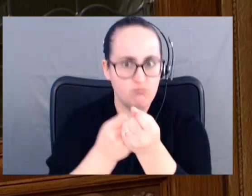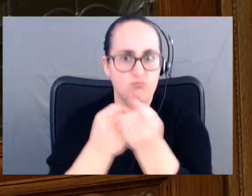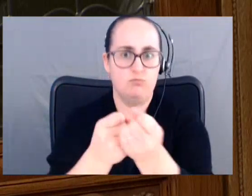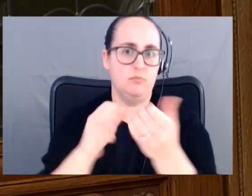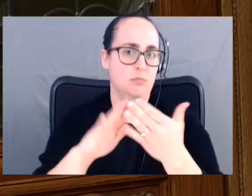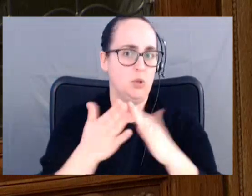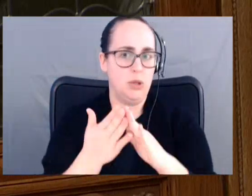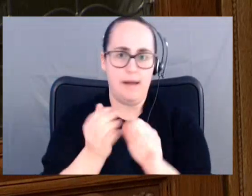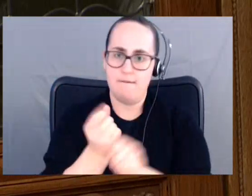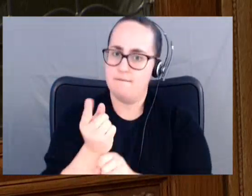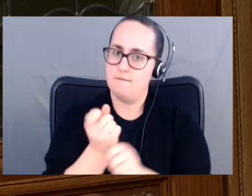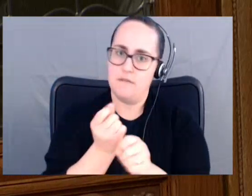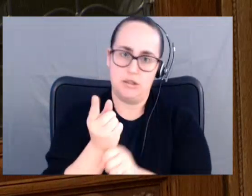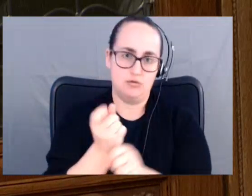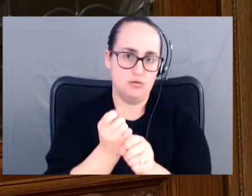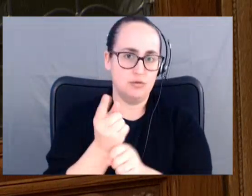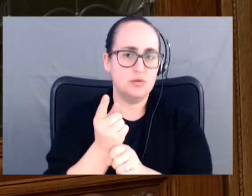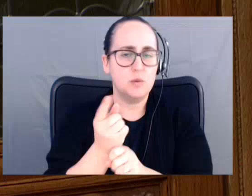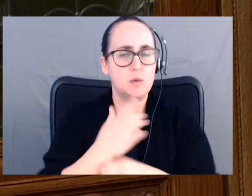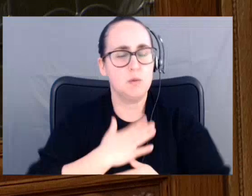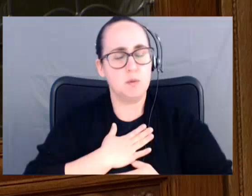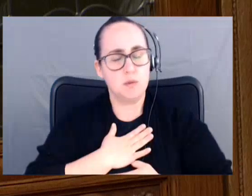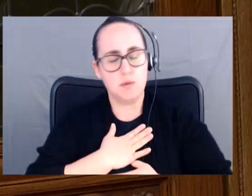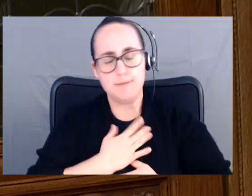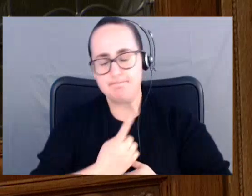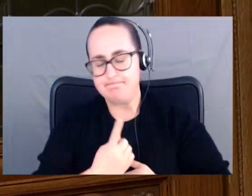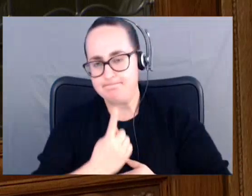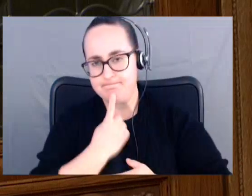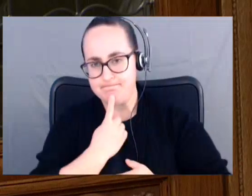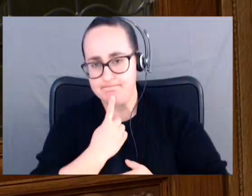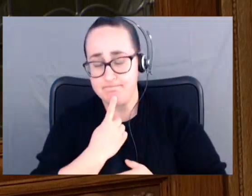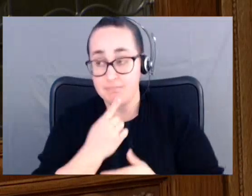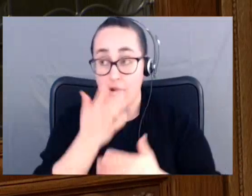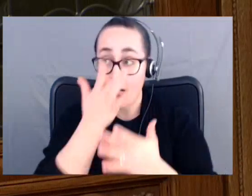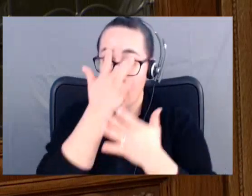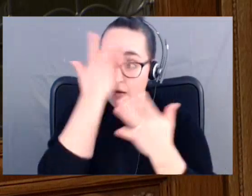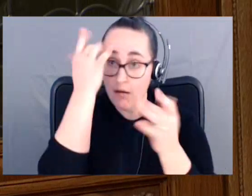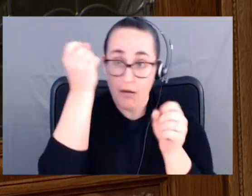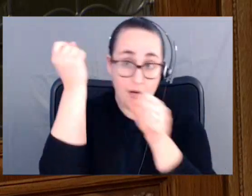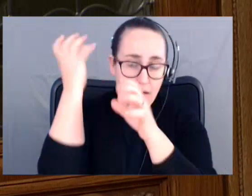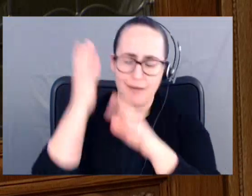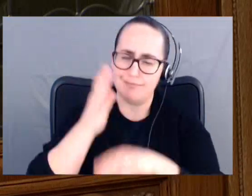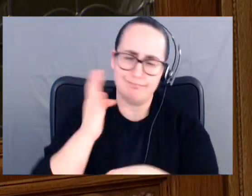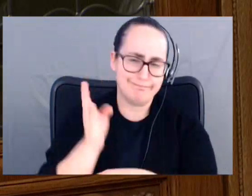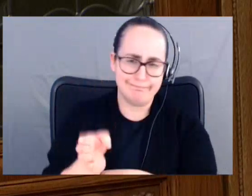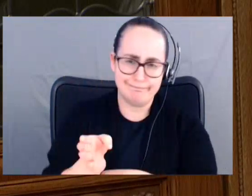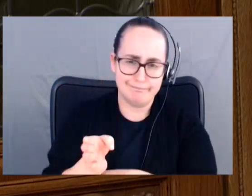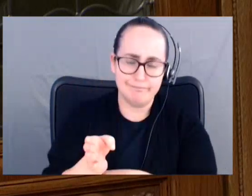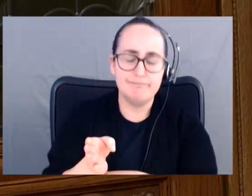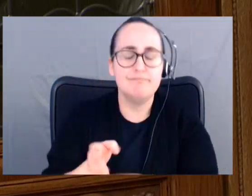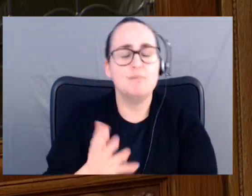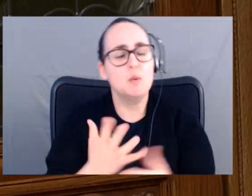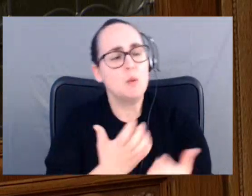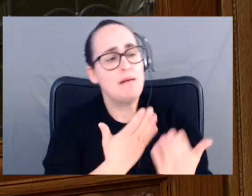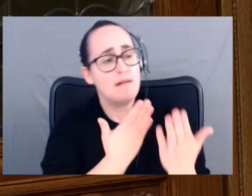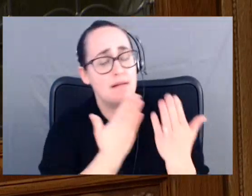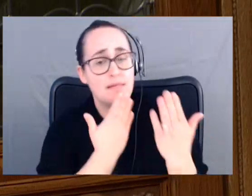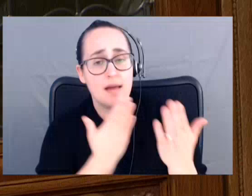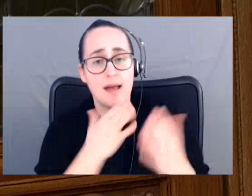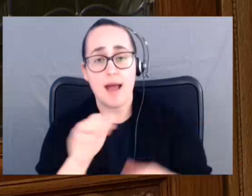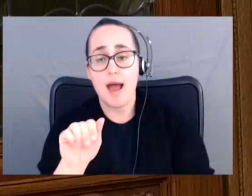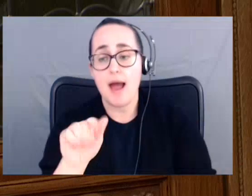He will be truly missed, but never forgotten. The family wishes to extend a sincere thanks to the staff at Agassiz Seniors Community